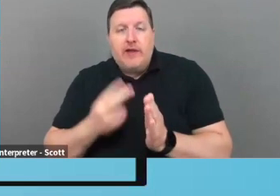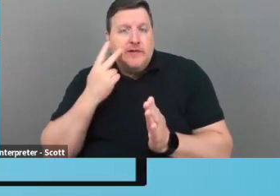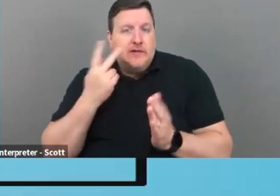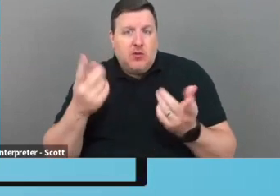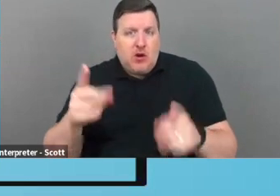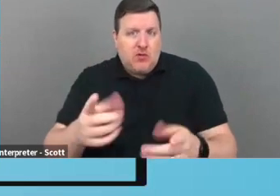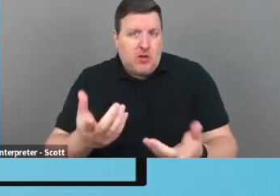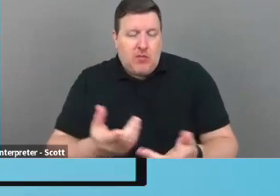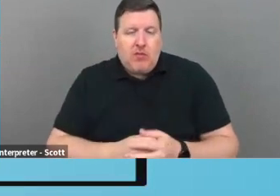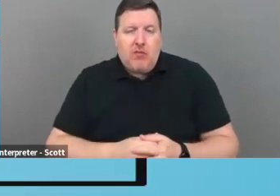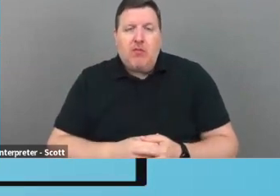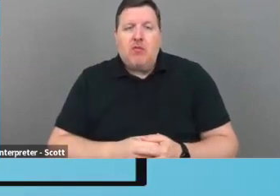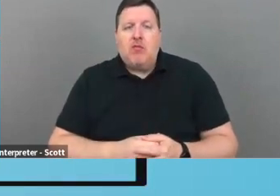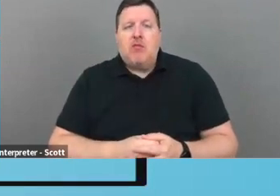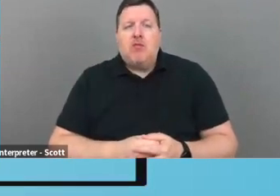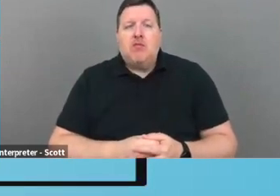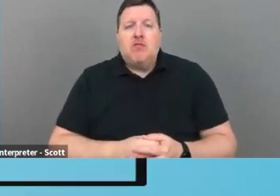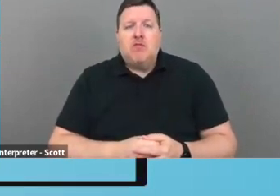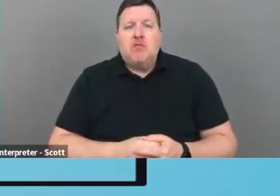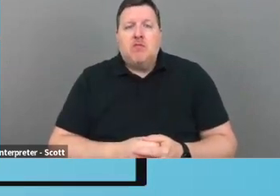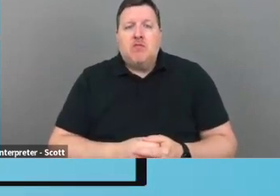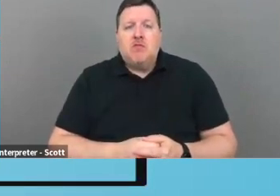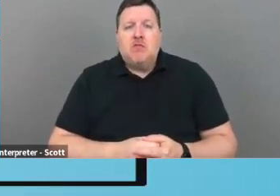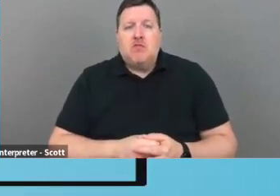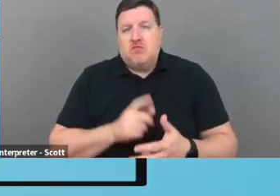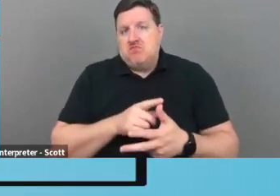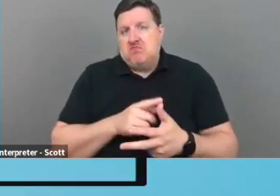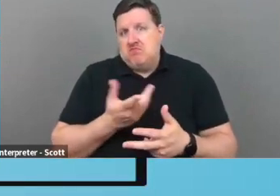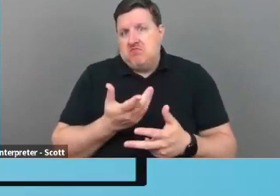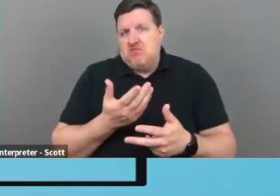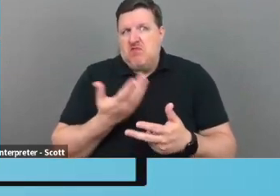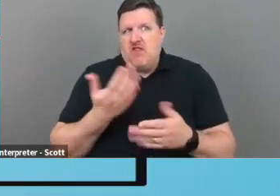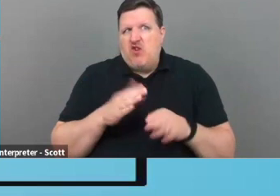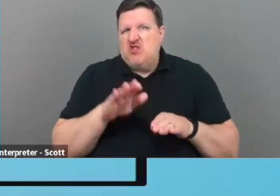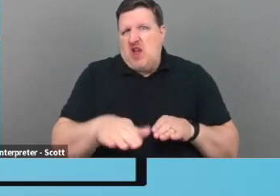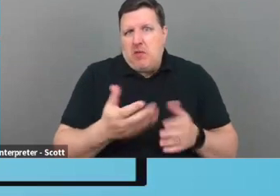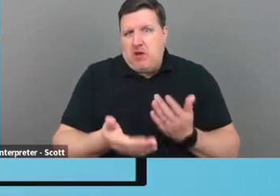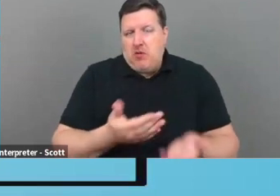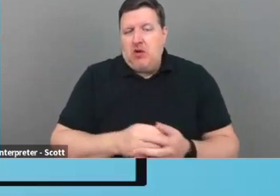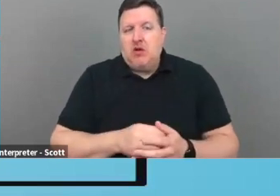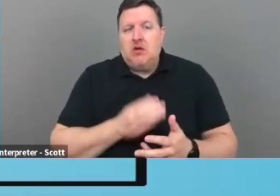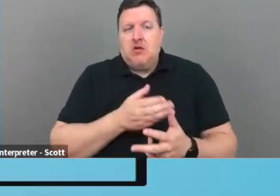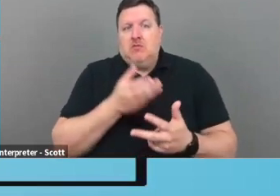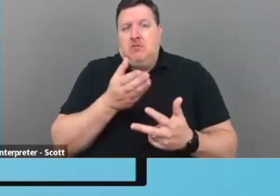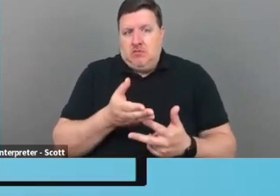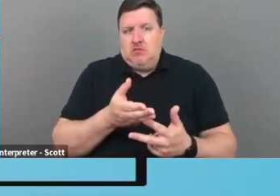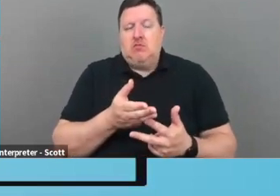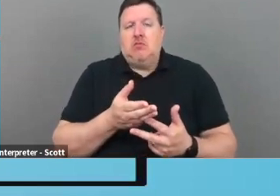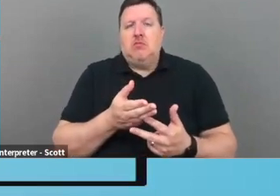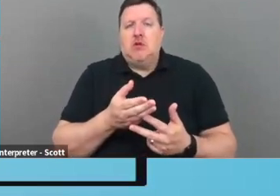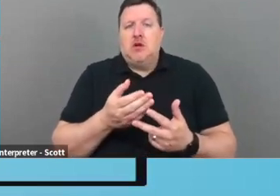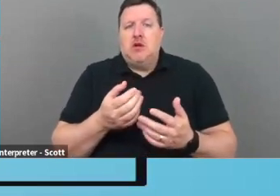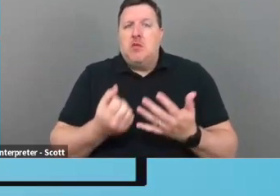up. Uh, that's the first step, right? Then you need to prioritize